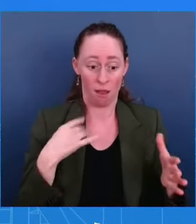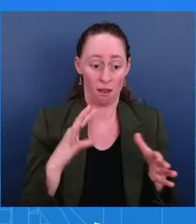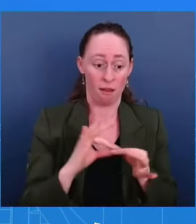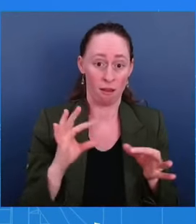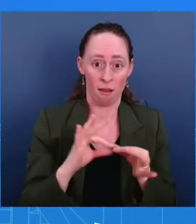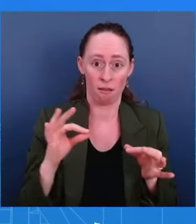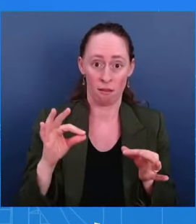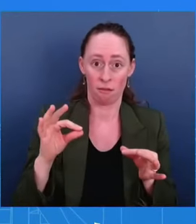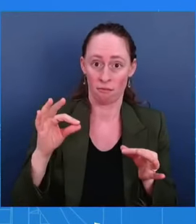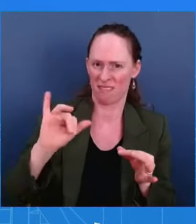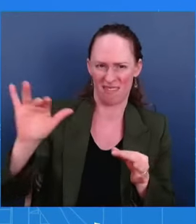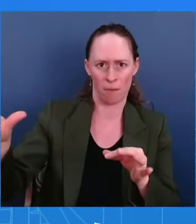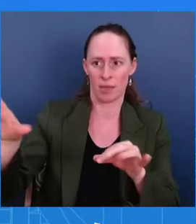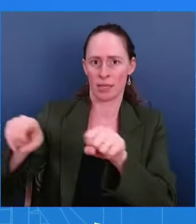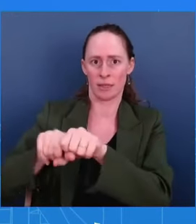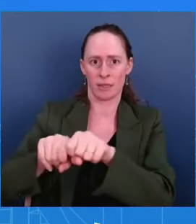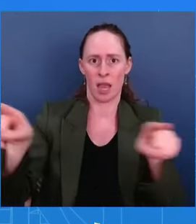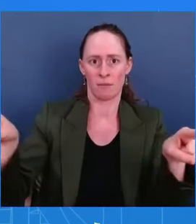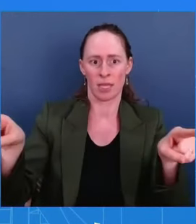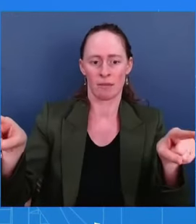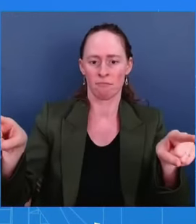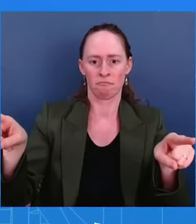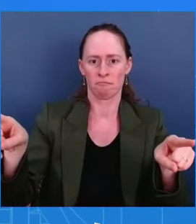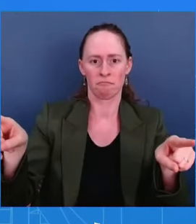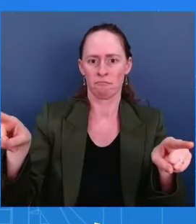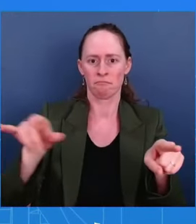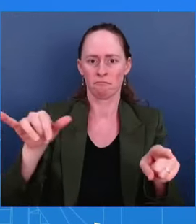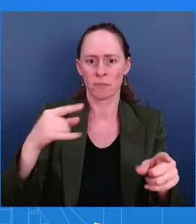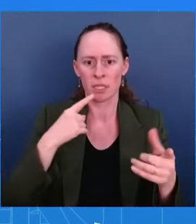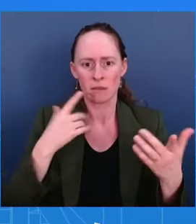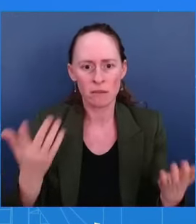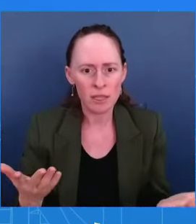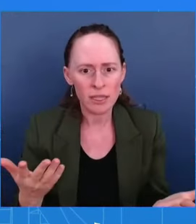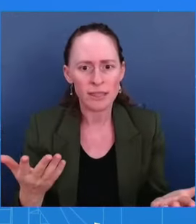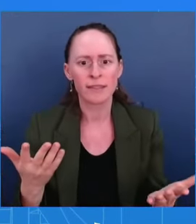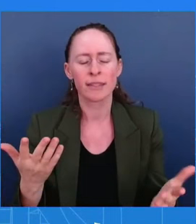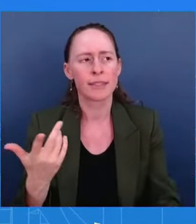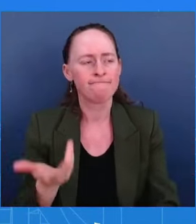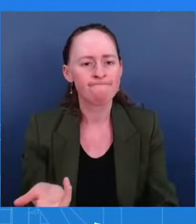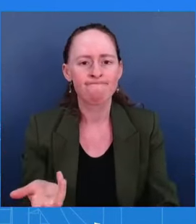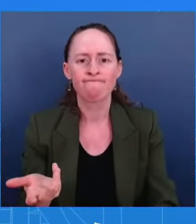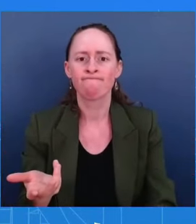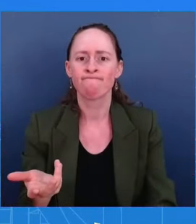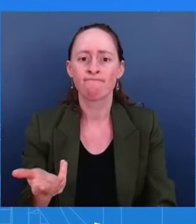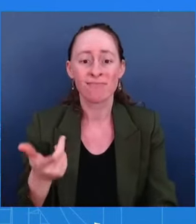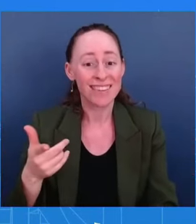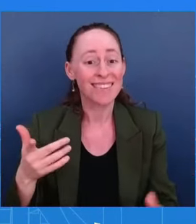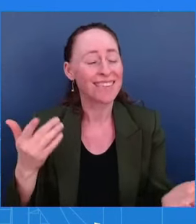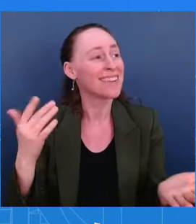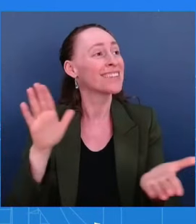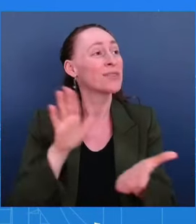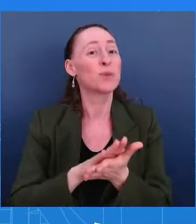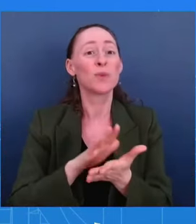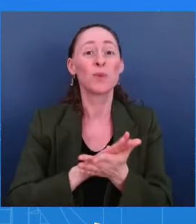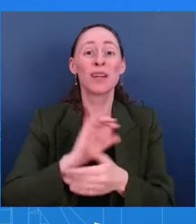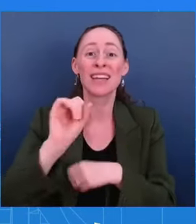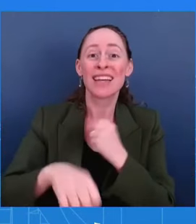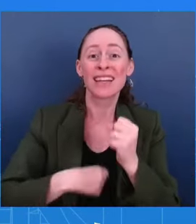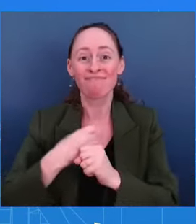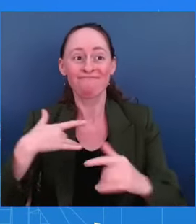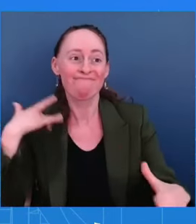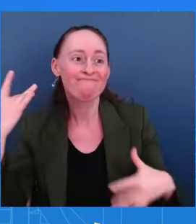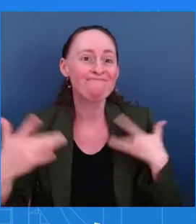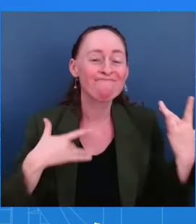first paragraph where he talks about this is basically a school year, a new school year. This is supposed to be an opportunity